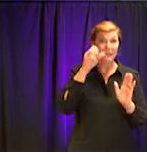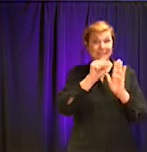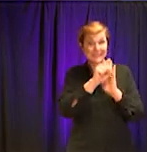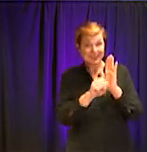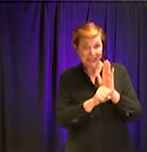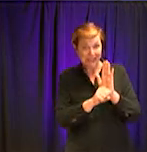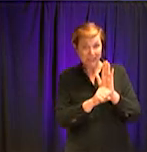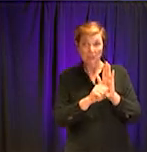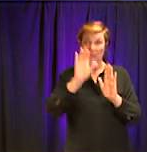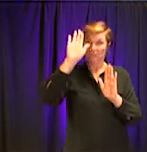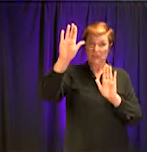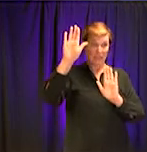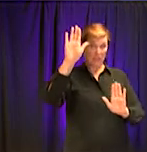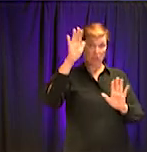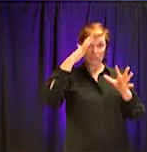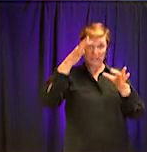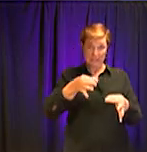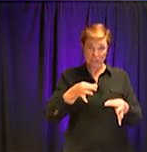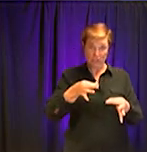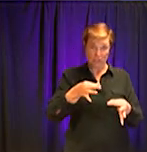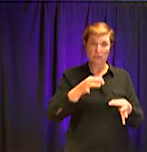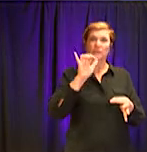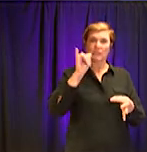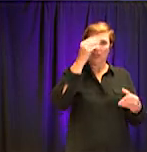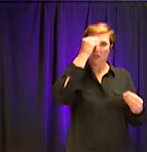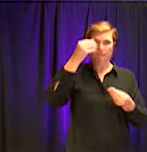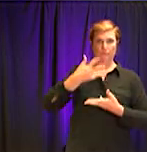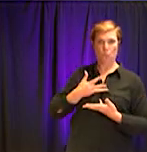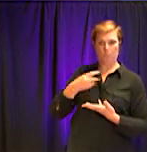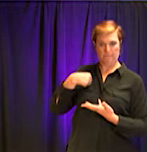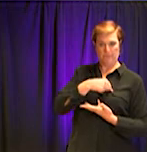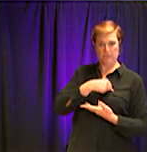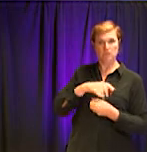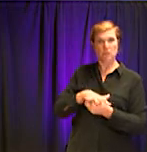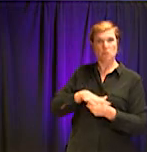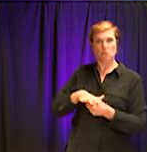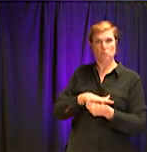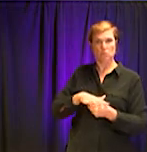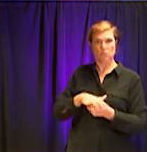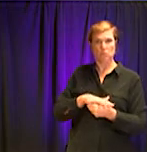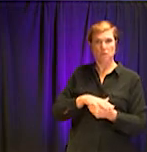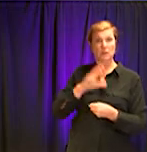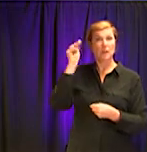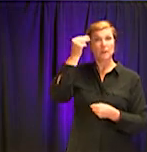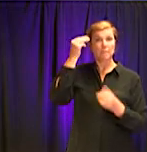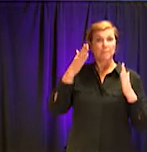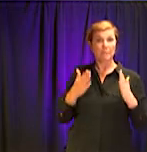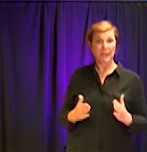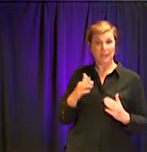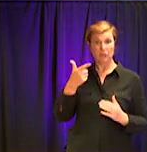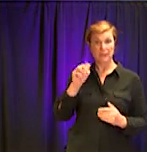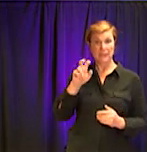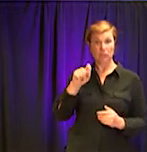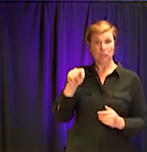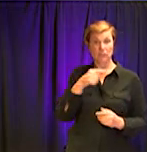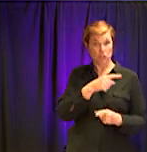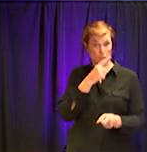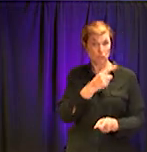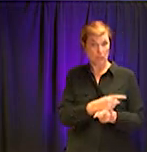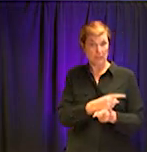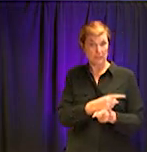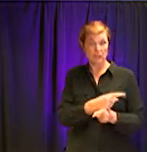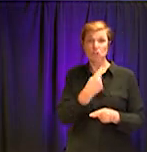leaders, uh, manage the situation. Mayor Garrett said something that we should not overlook. By default or design or